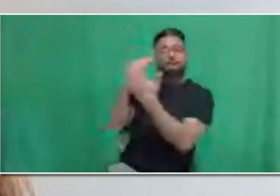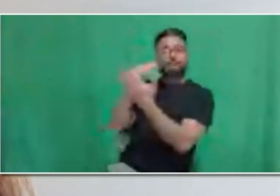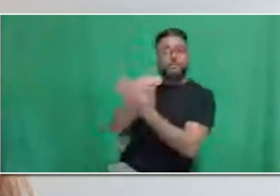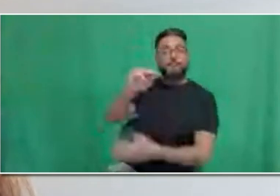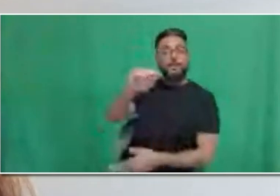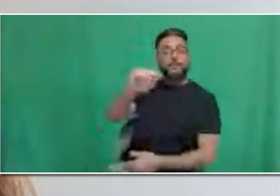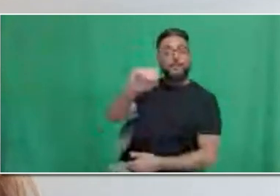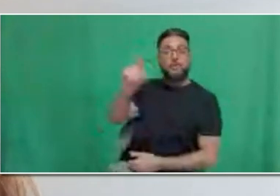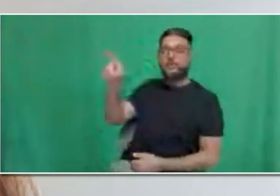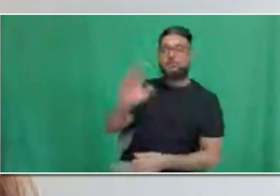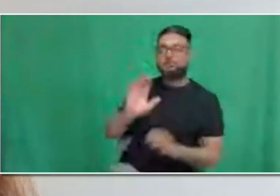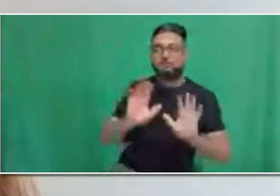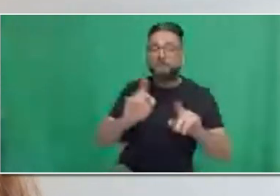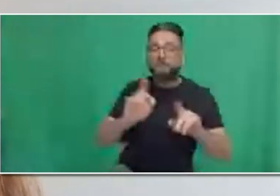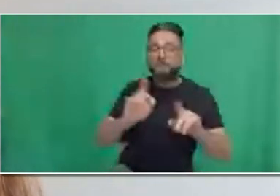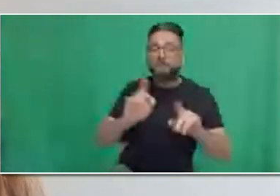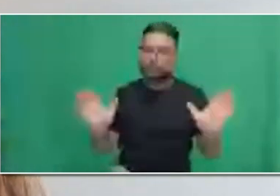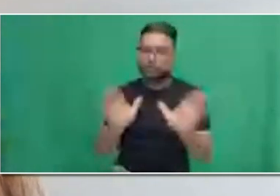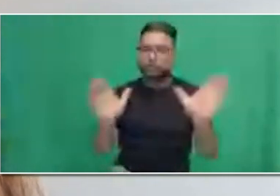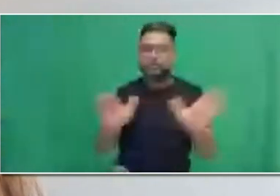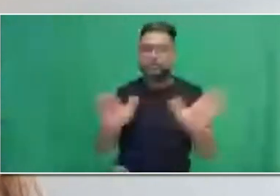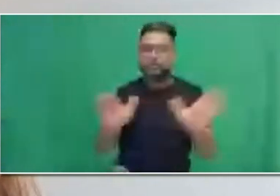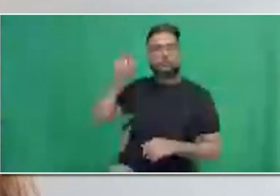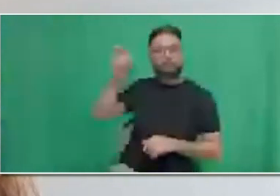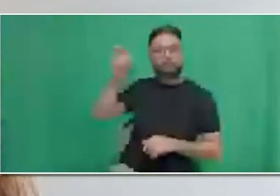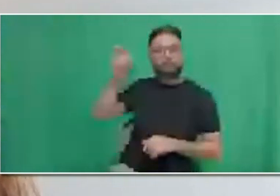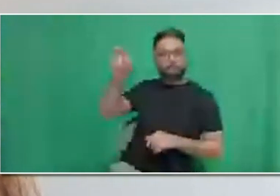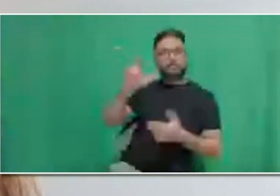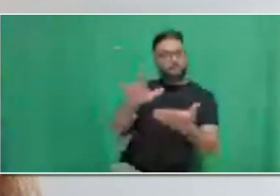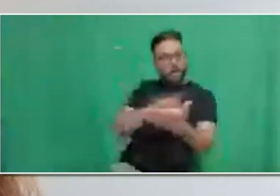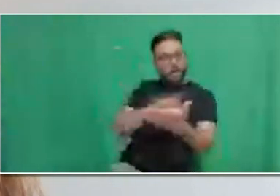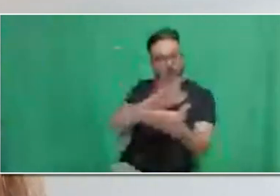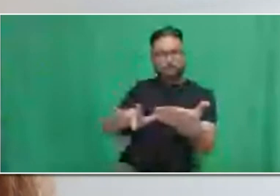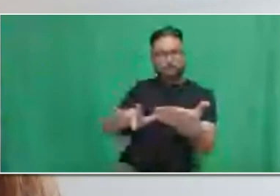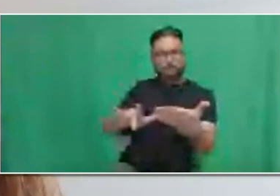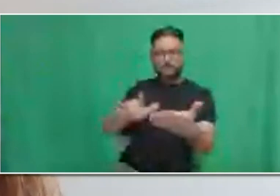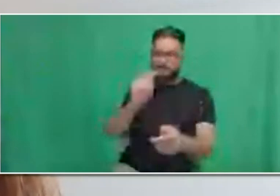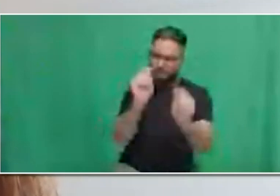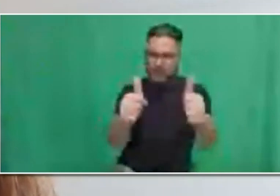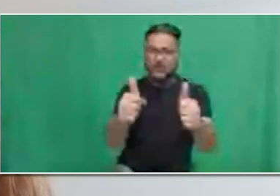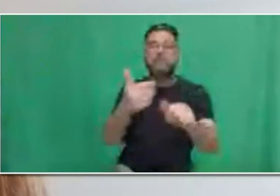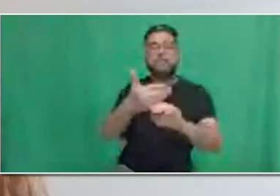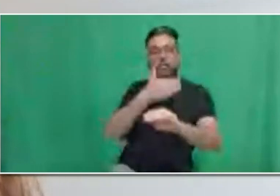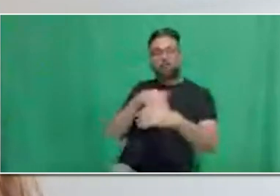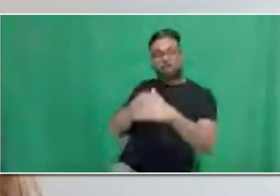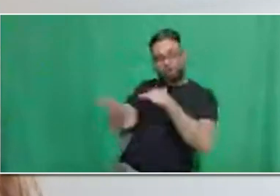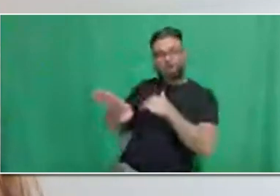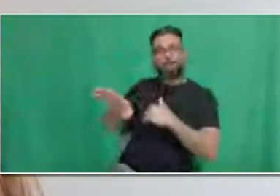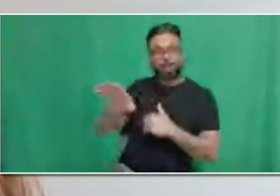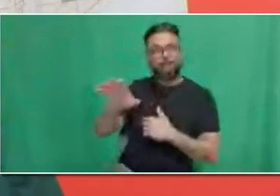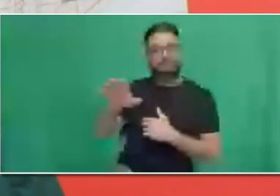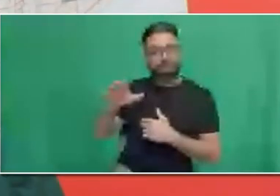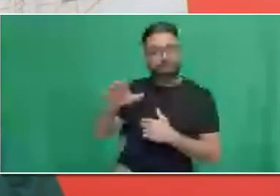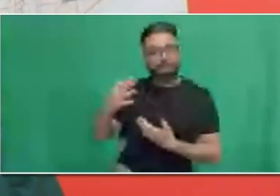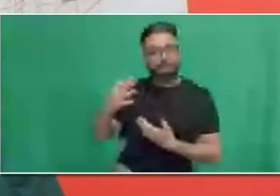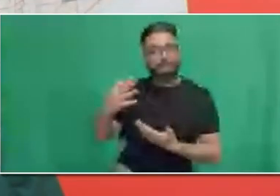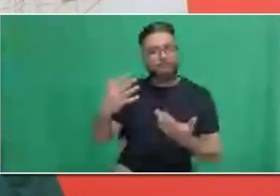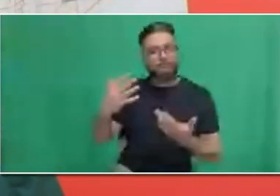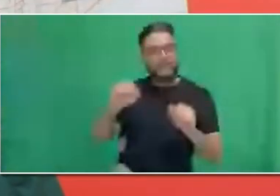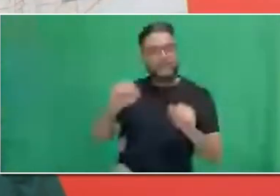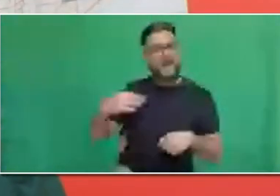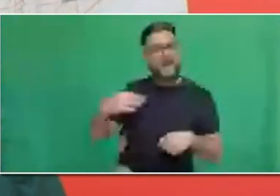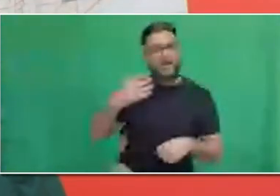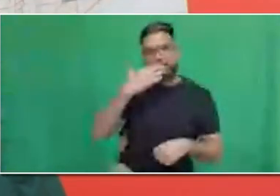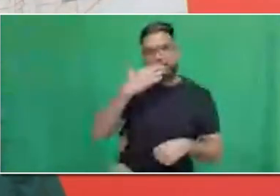tickets in order to maintain an active and valid driver's license during the recruitment process. Thank you,